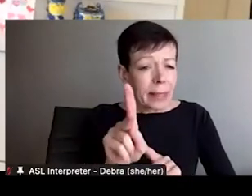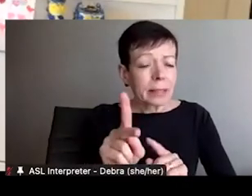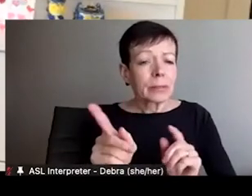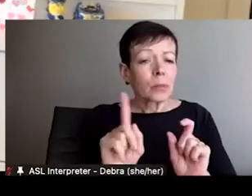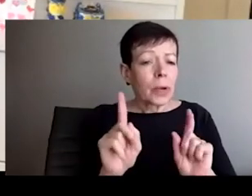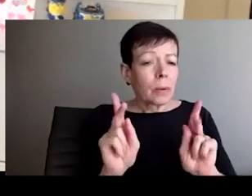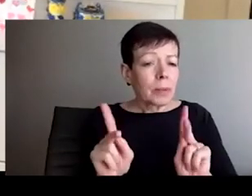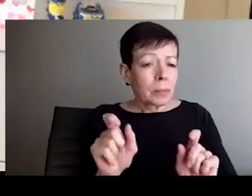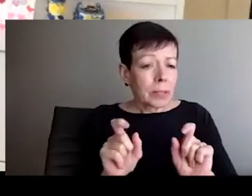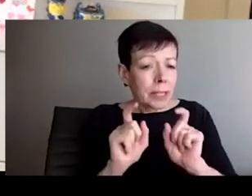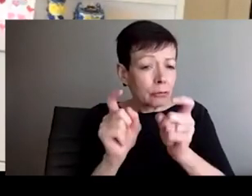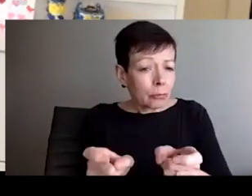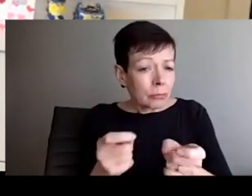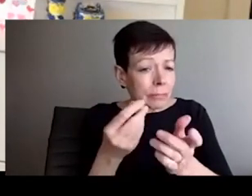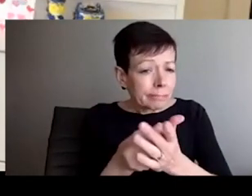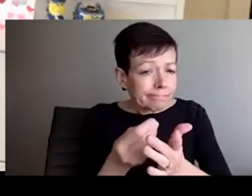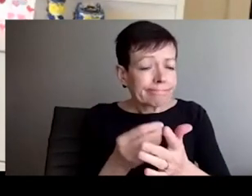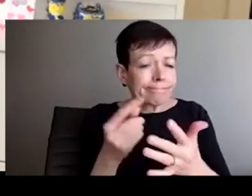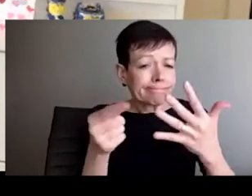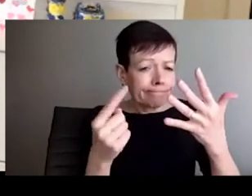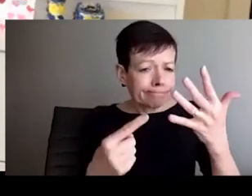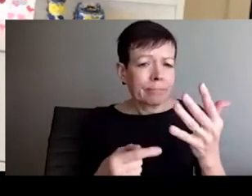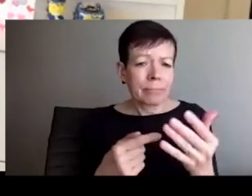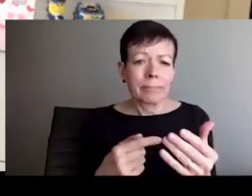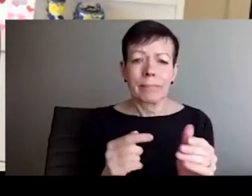one way to be of assistance as well.